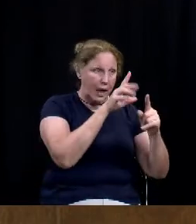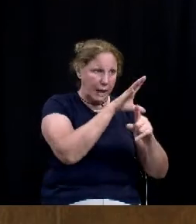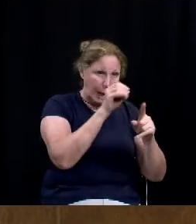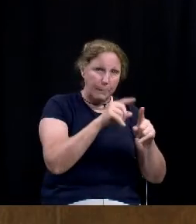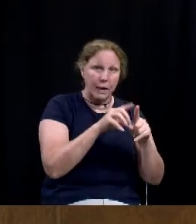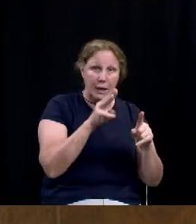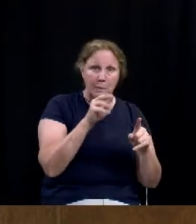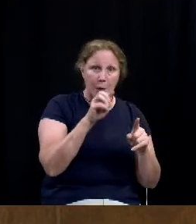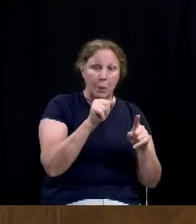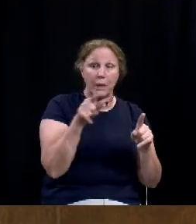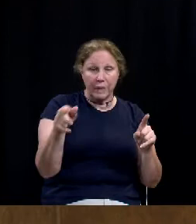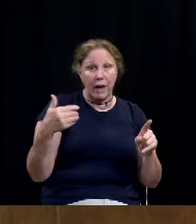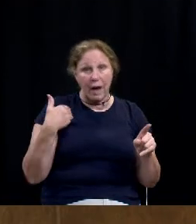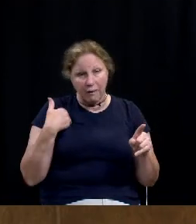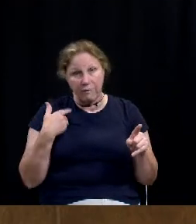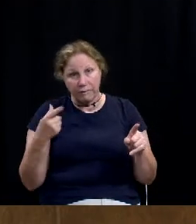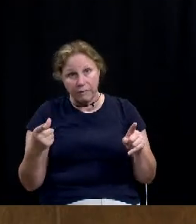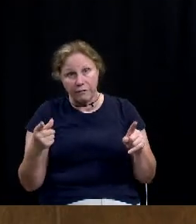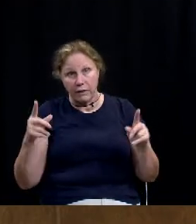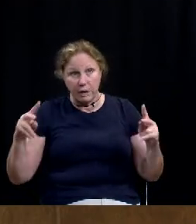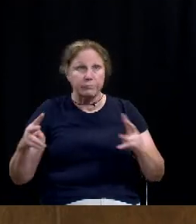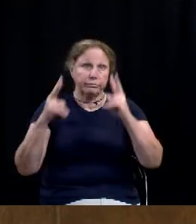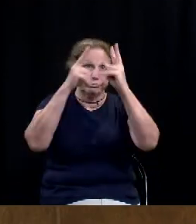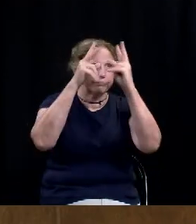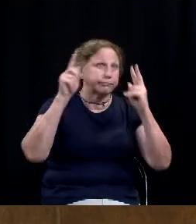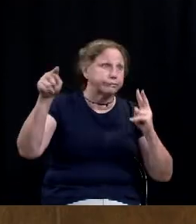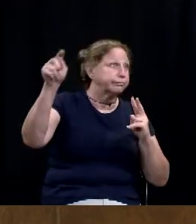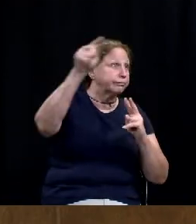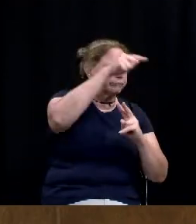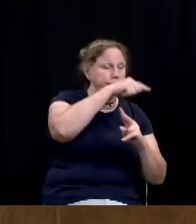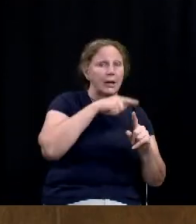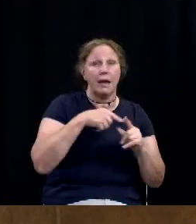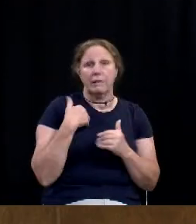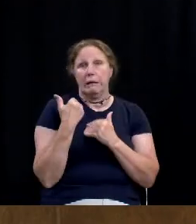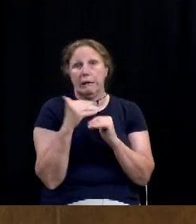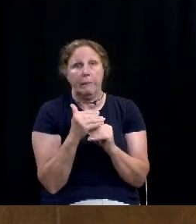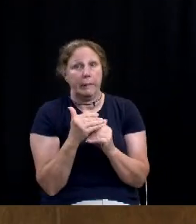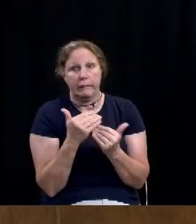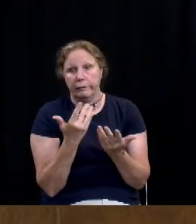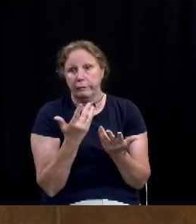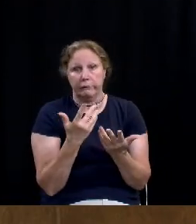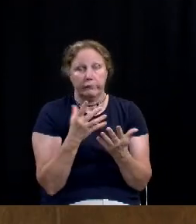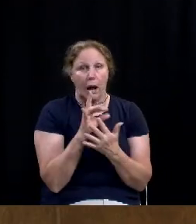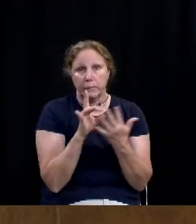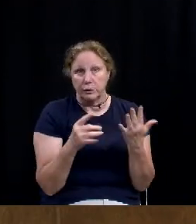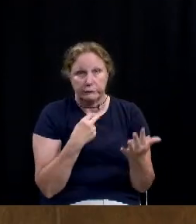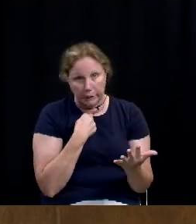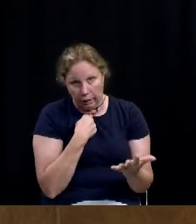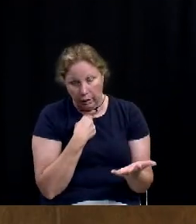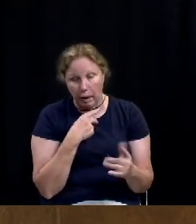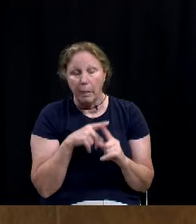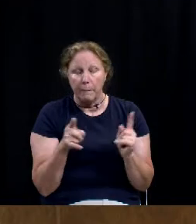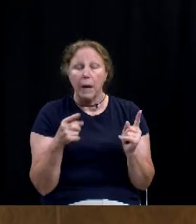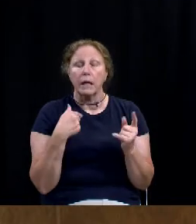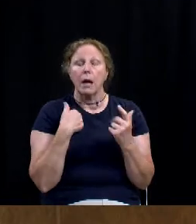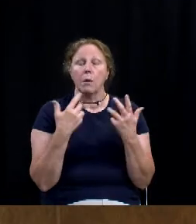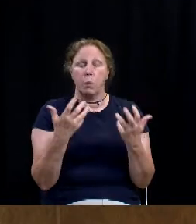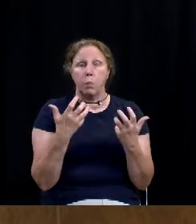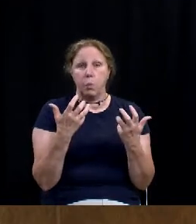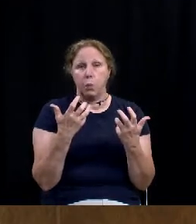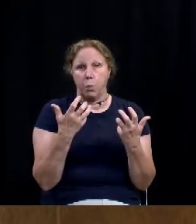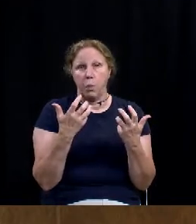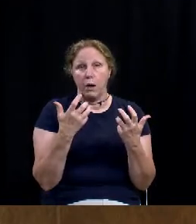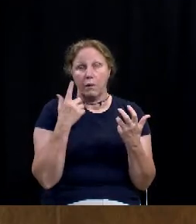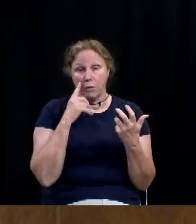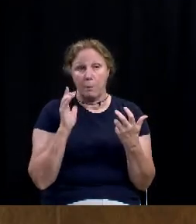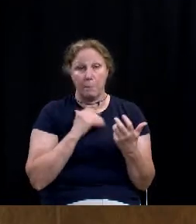like this that does have all the towers that you have limited recourse but to the extent that we do and just for